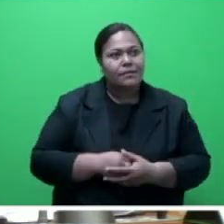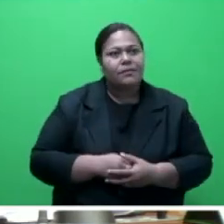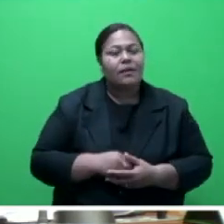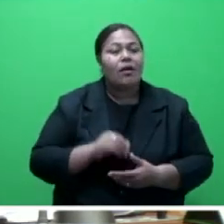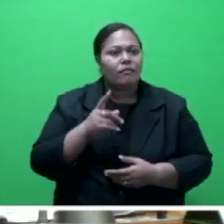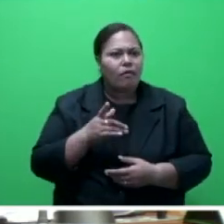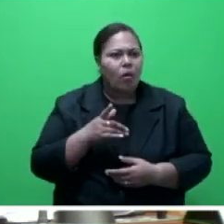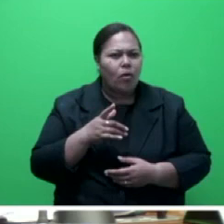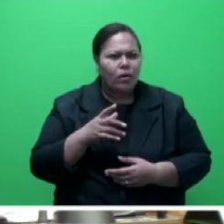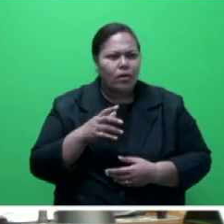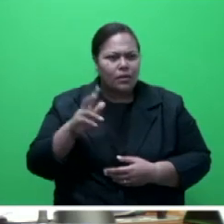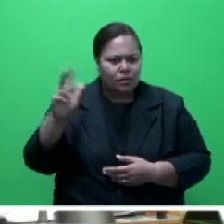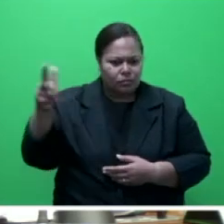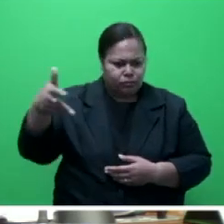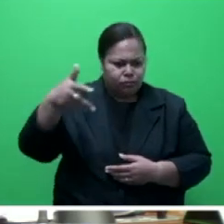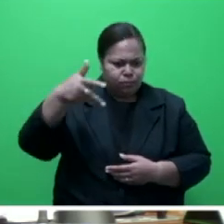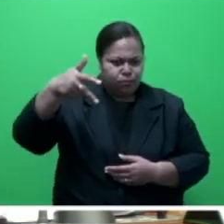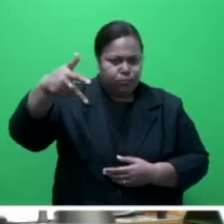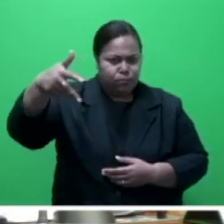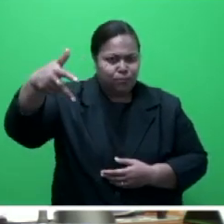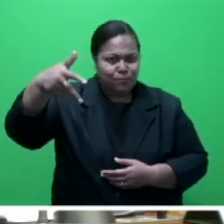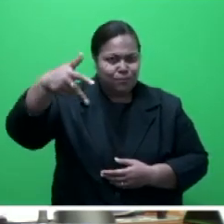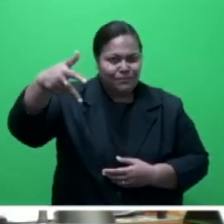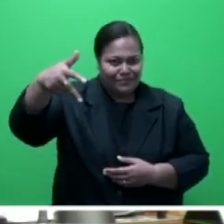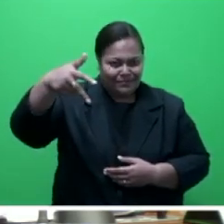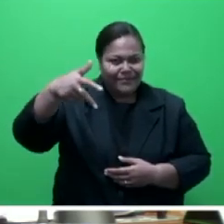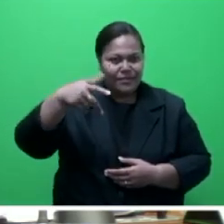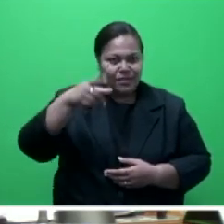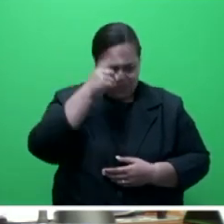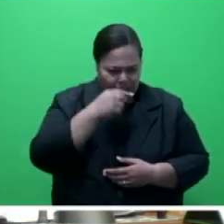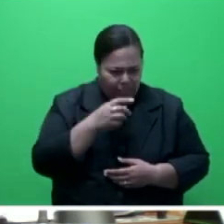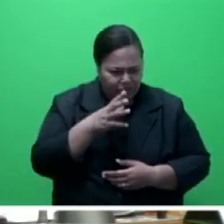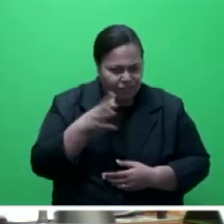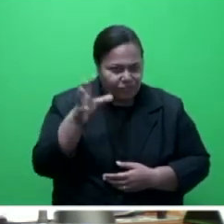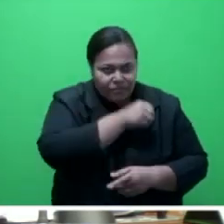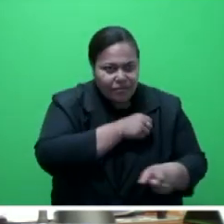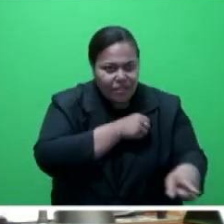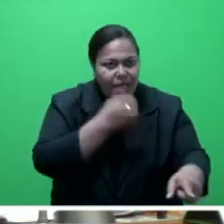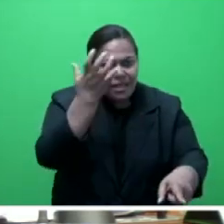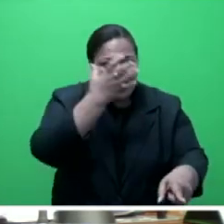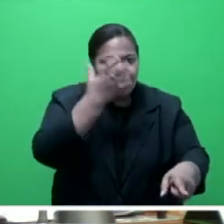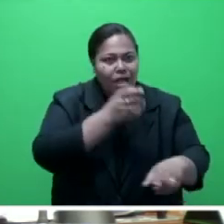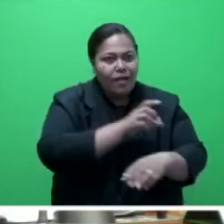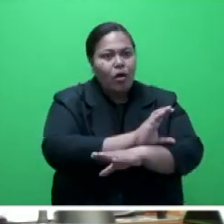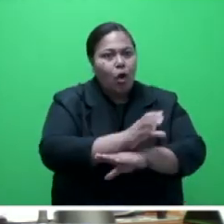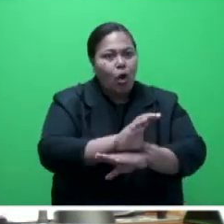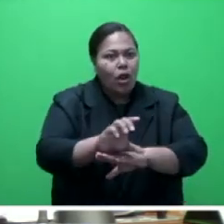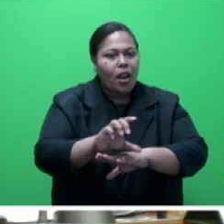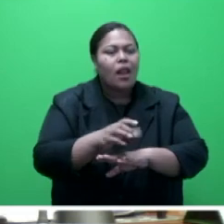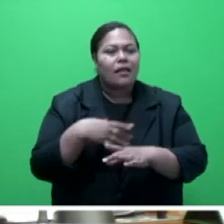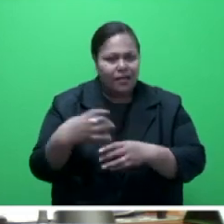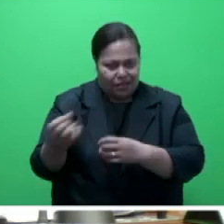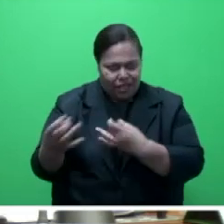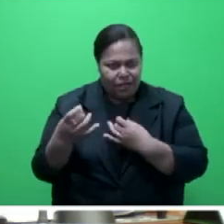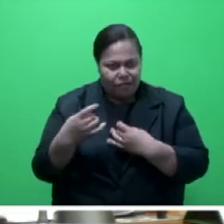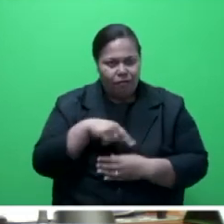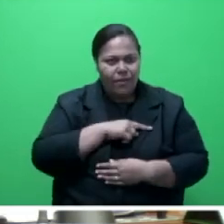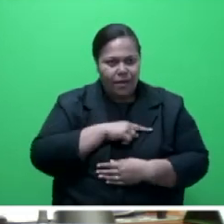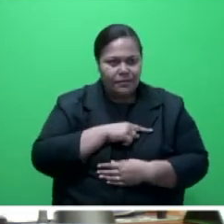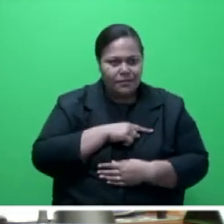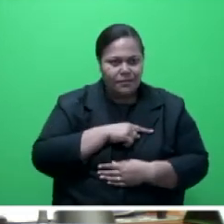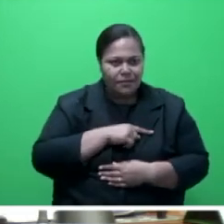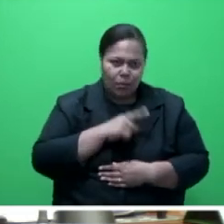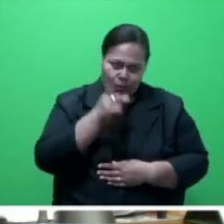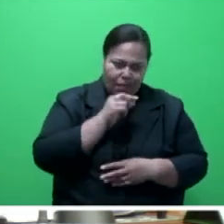that can detect changes in coral reefs and provide us the much-needed early warning, giving us time to devise strategies to better manage